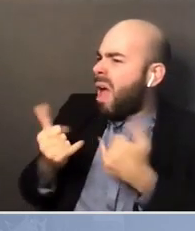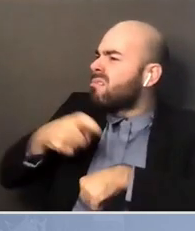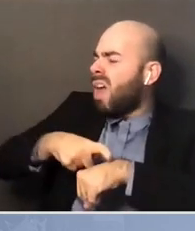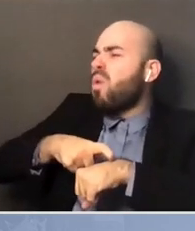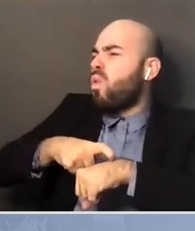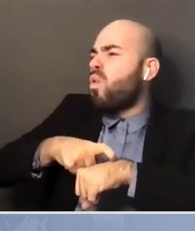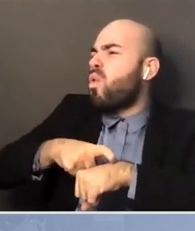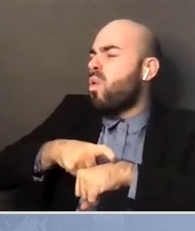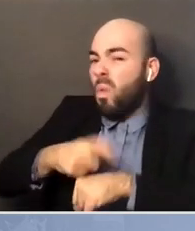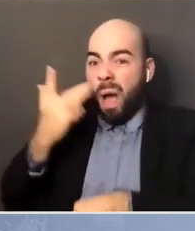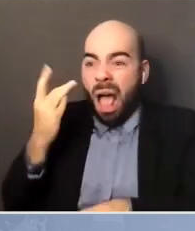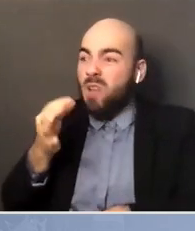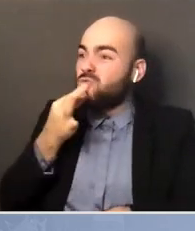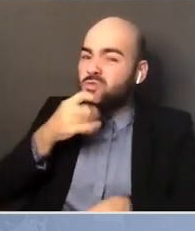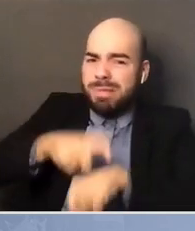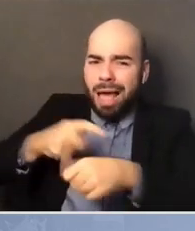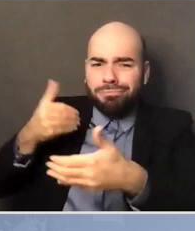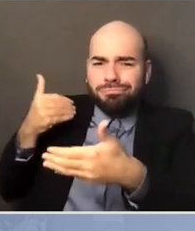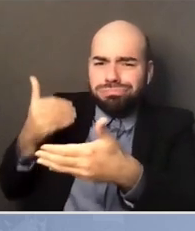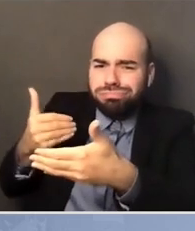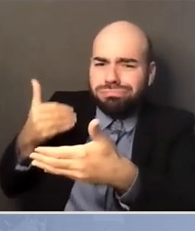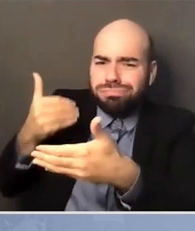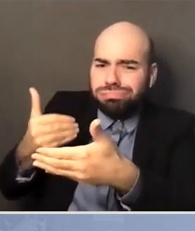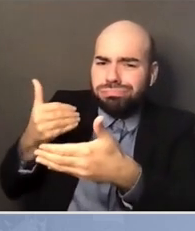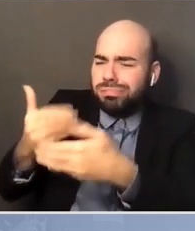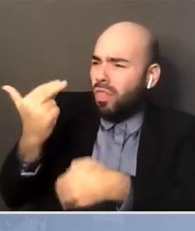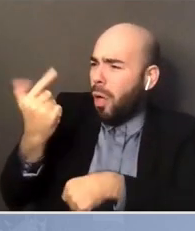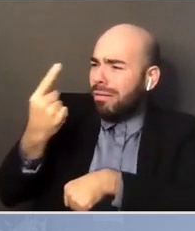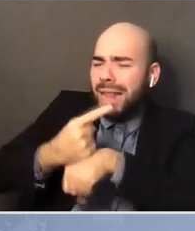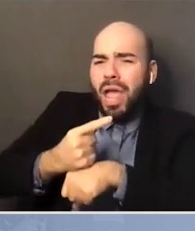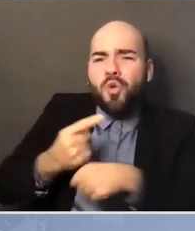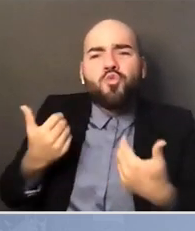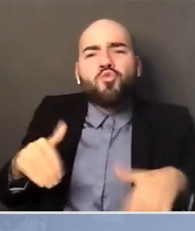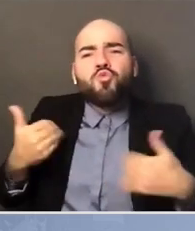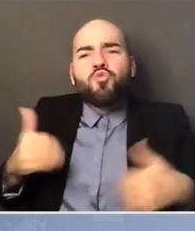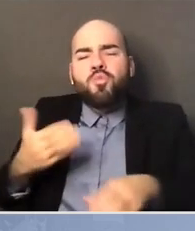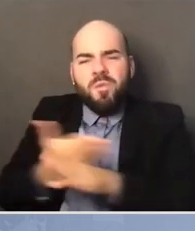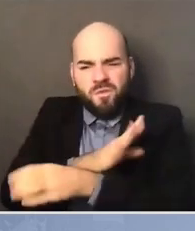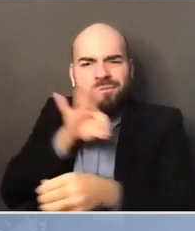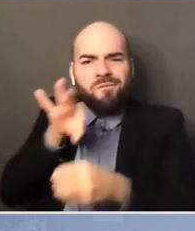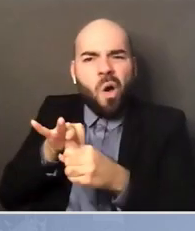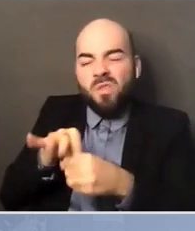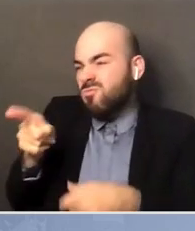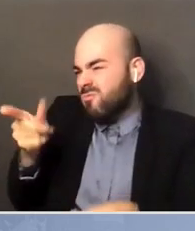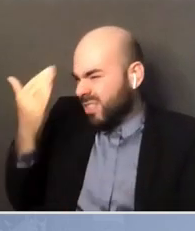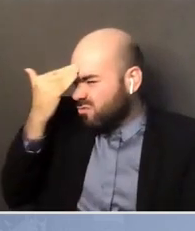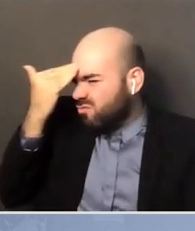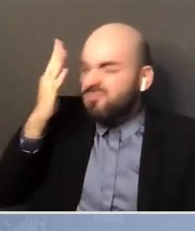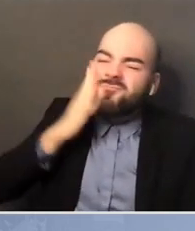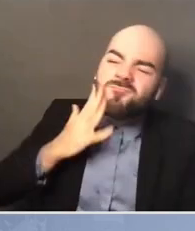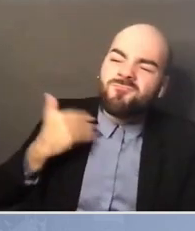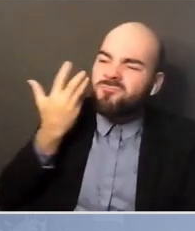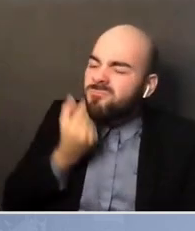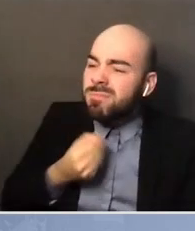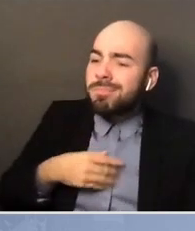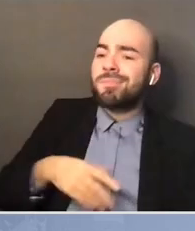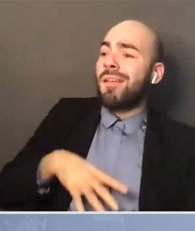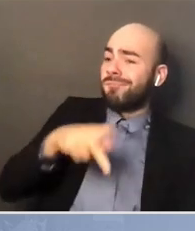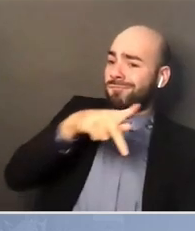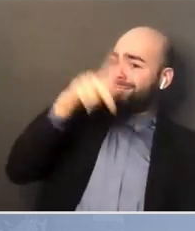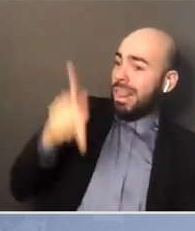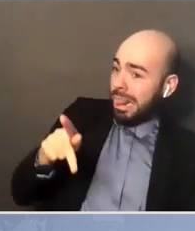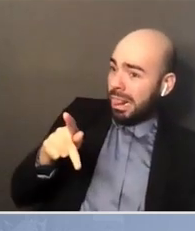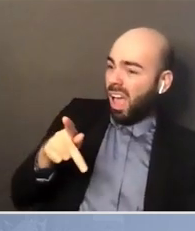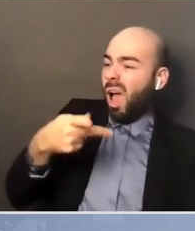as you know, we're 13 days ago, very important election. You know about elections, and you know about Philadelphia and Pennsylvania, and the significance